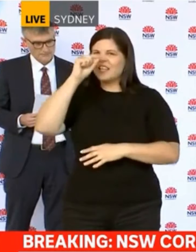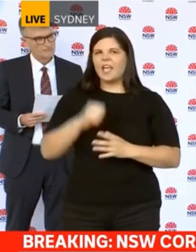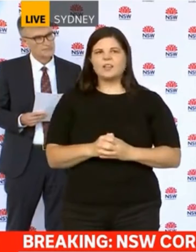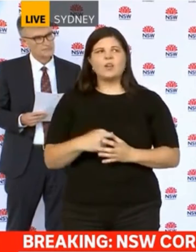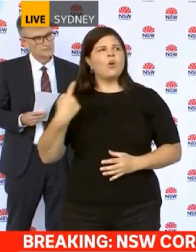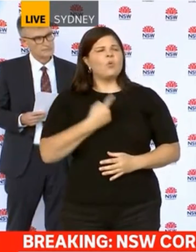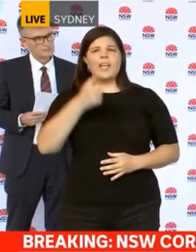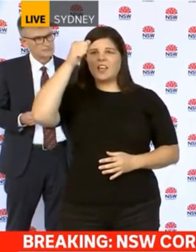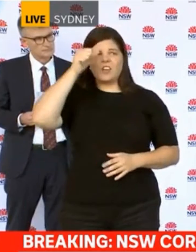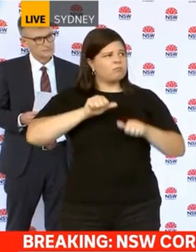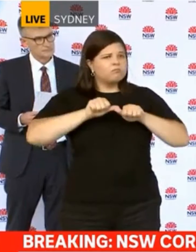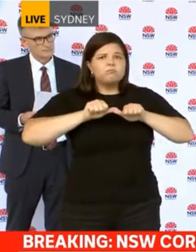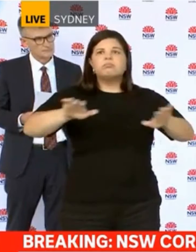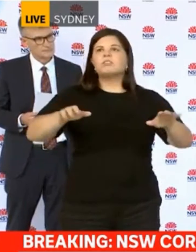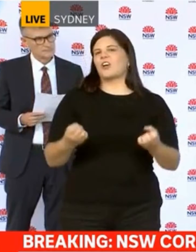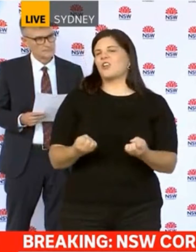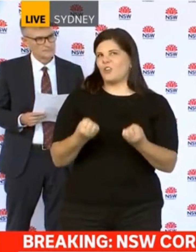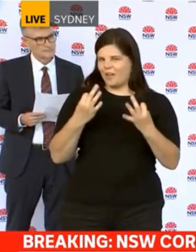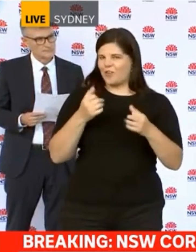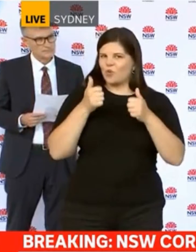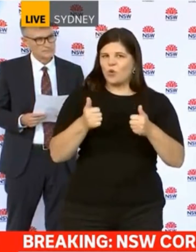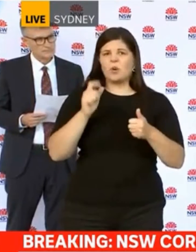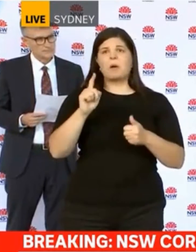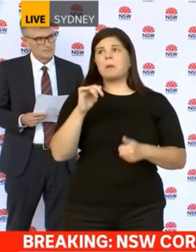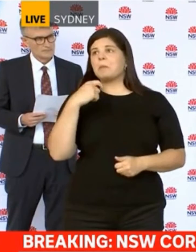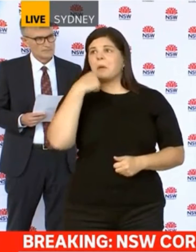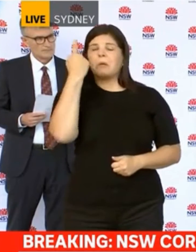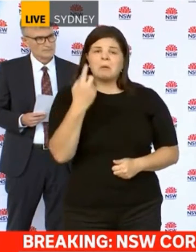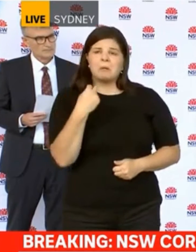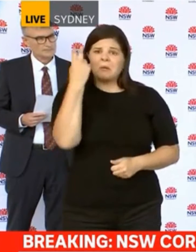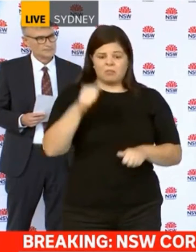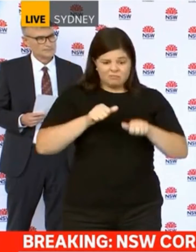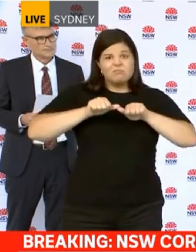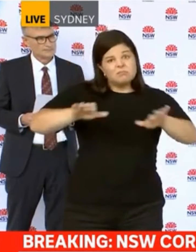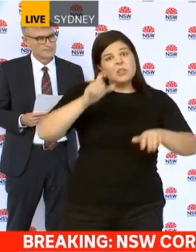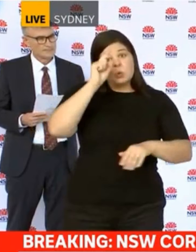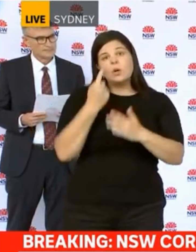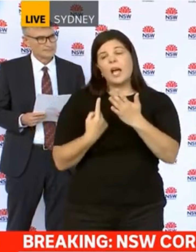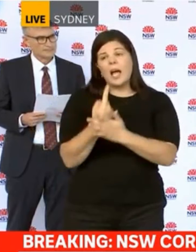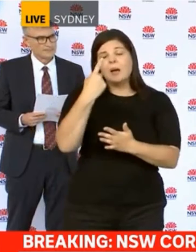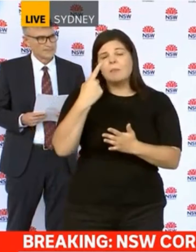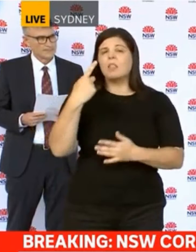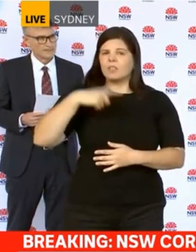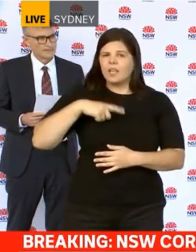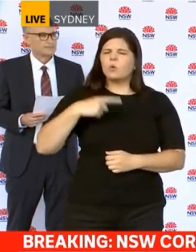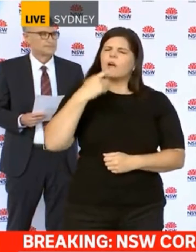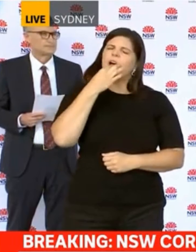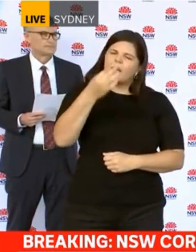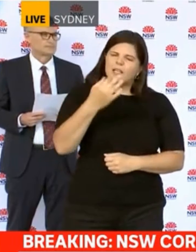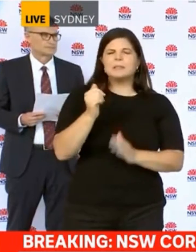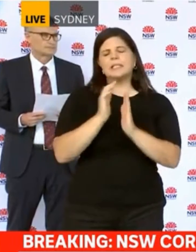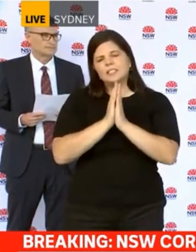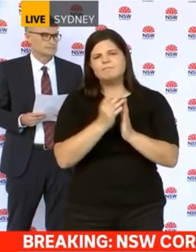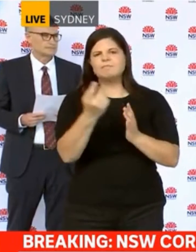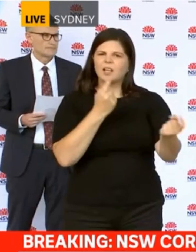event, that's only for today. It can happen again if we don't stay vigilant and we really need to get those testing rates up and I'm appealing